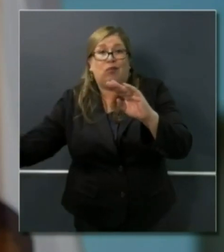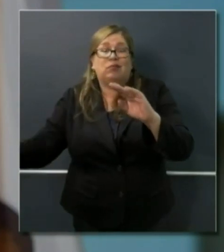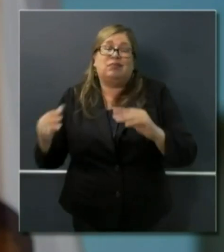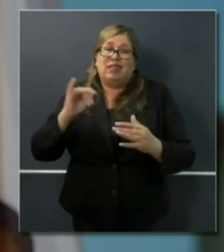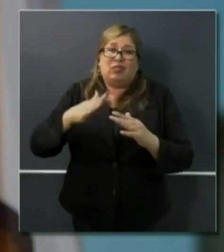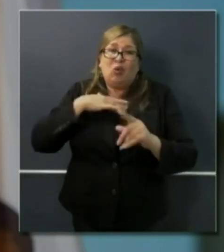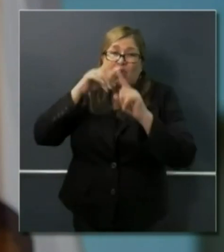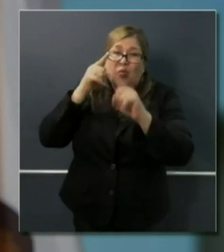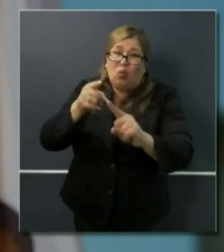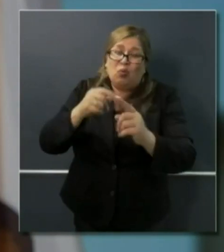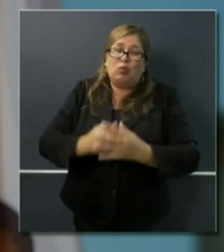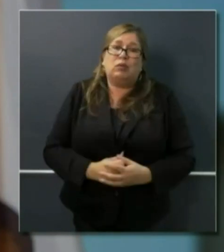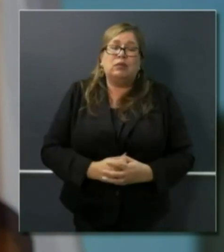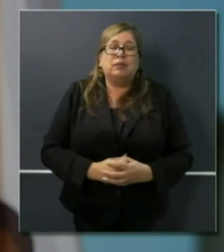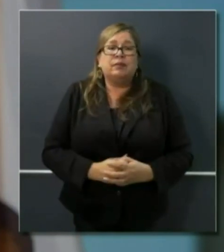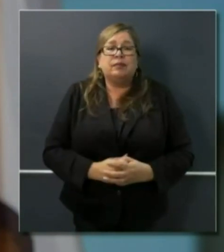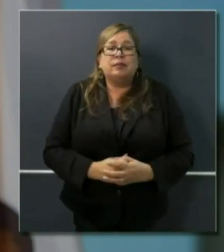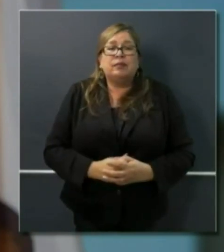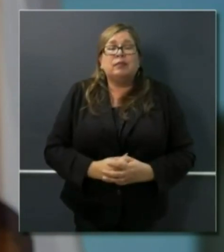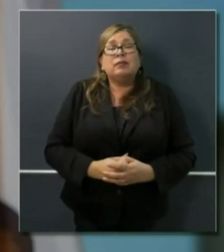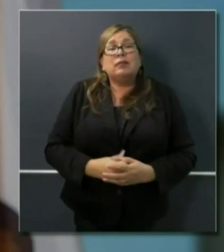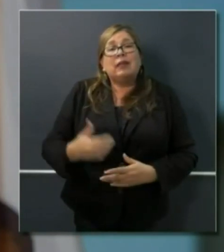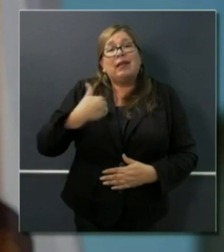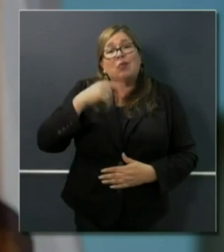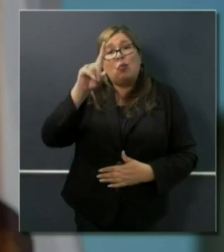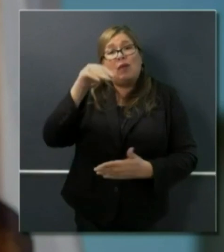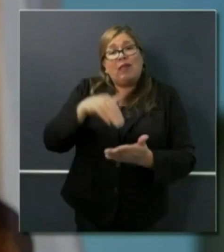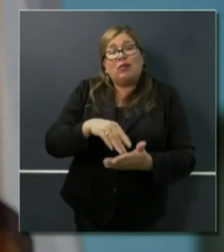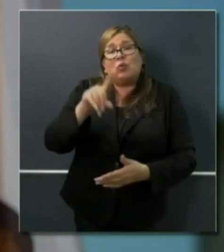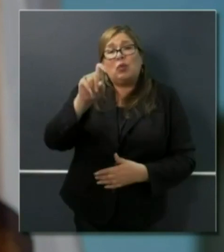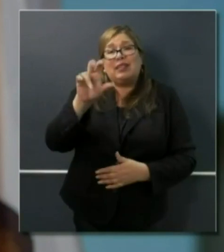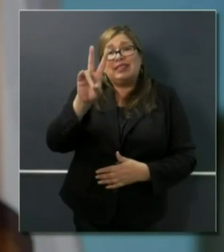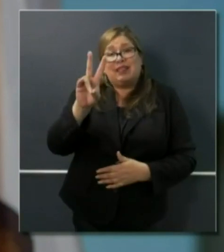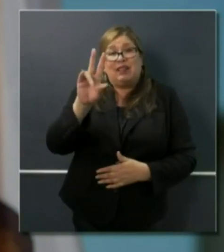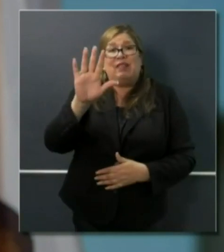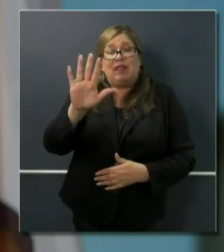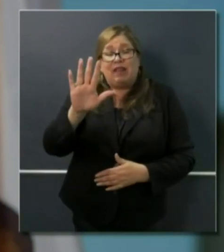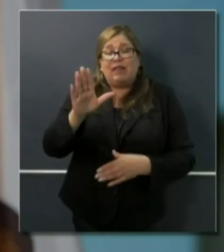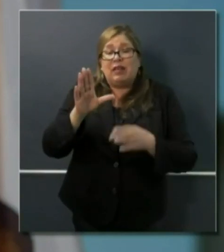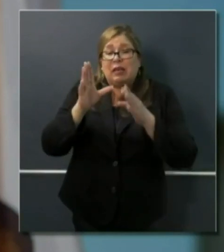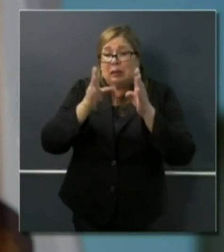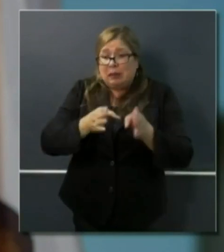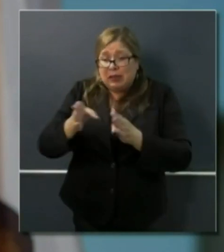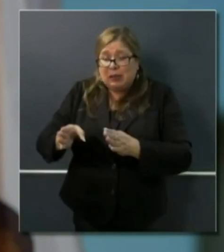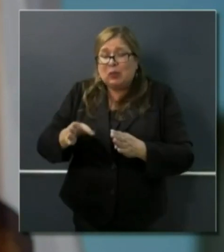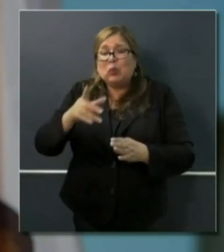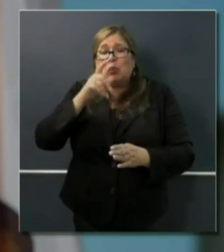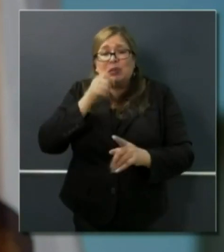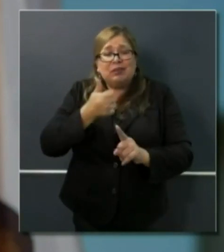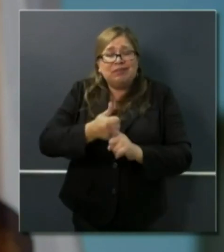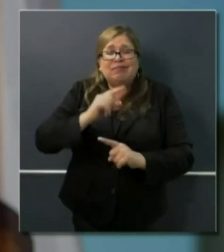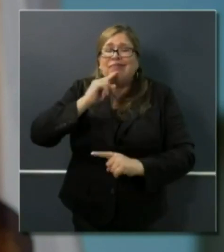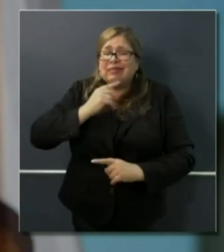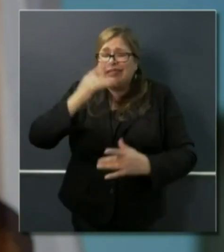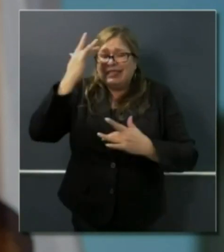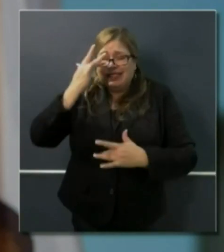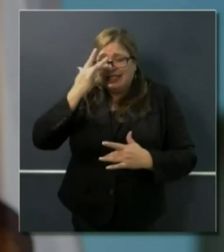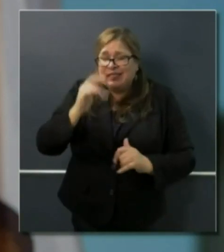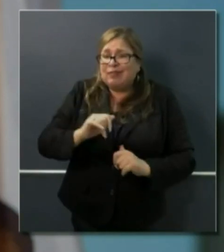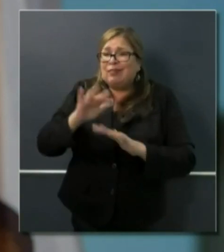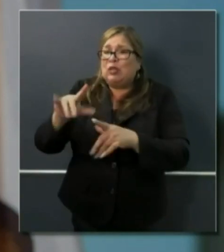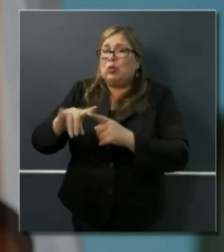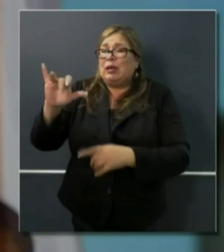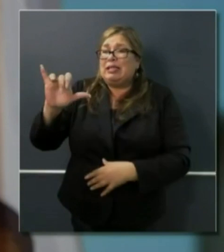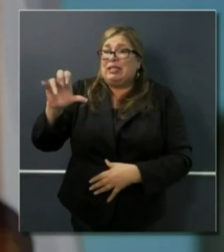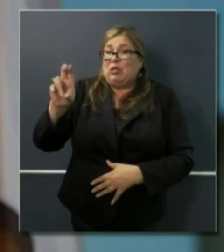down. Speaking of going down, there were 1,175 individuals in the ICUs. That number actually